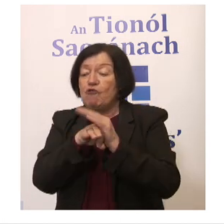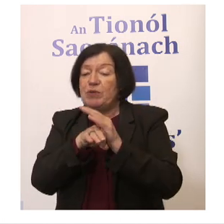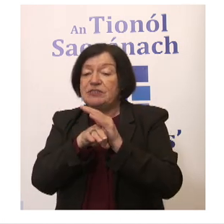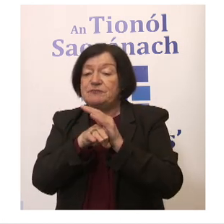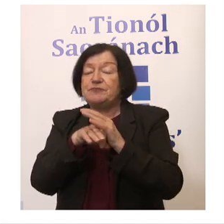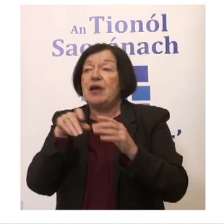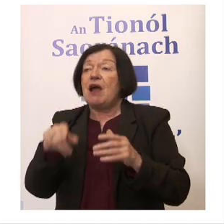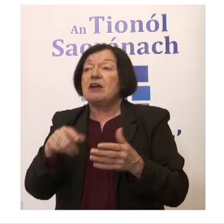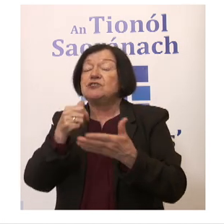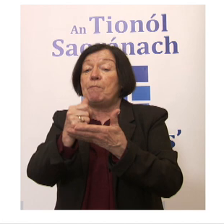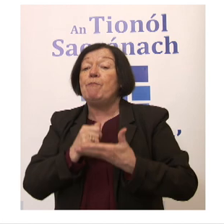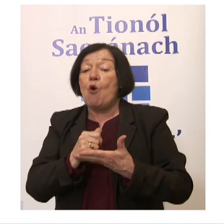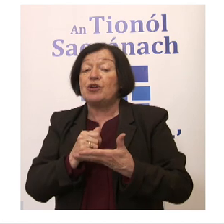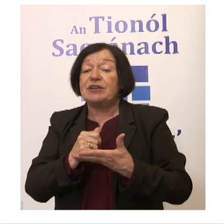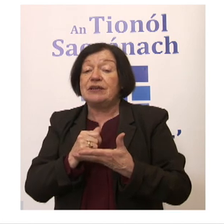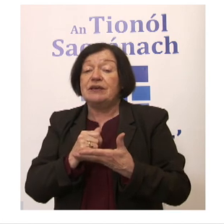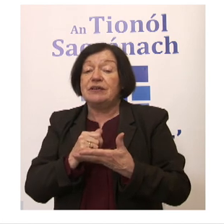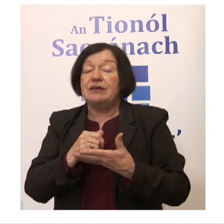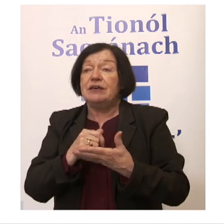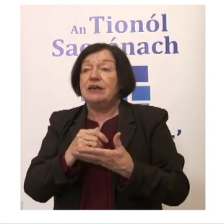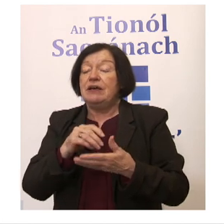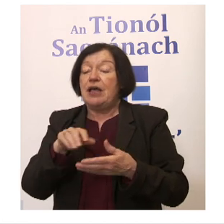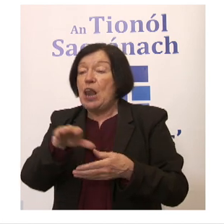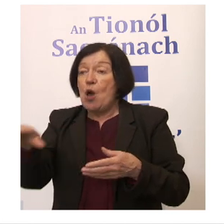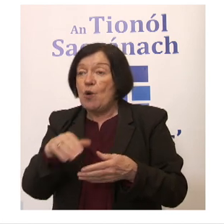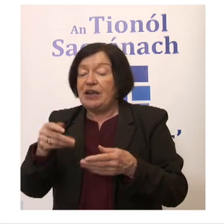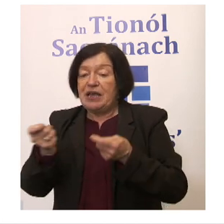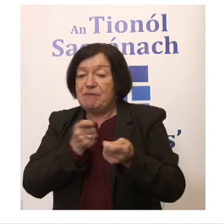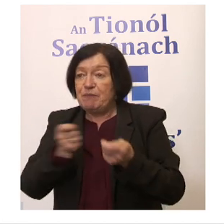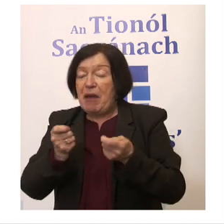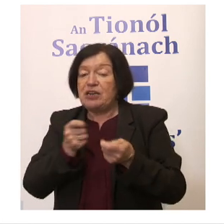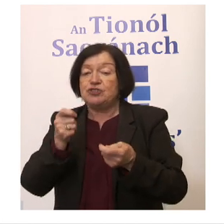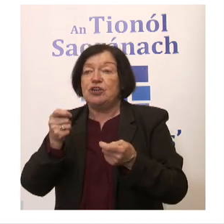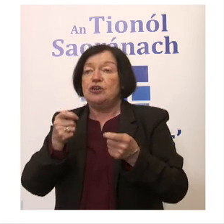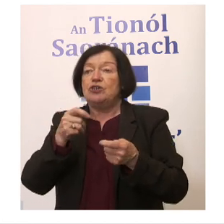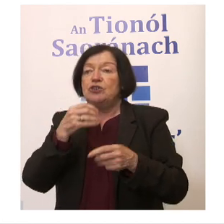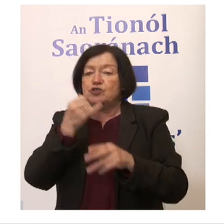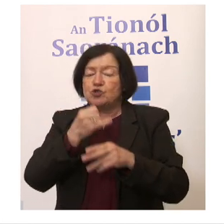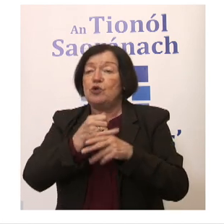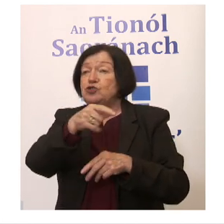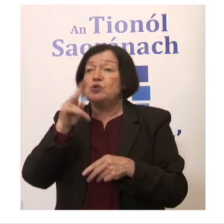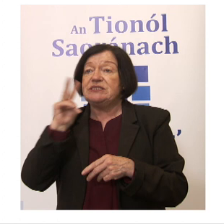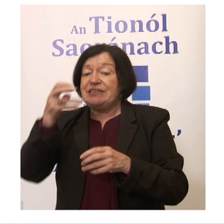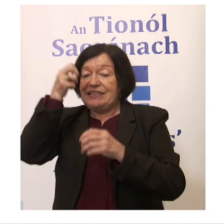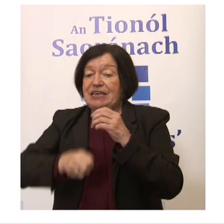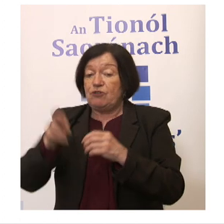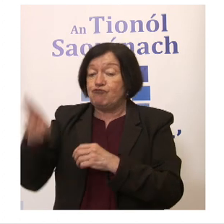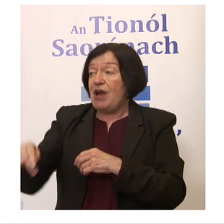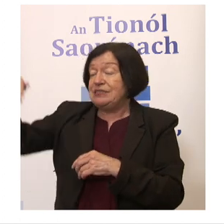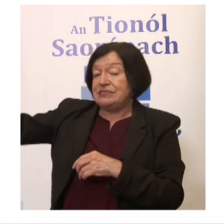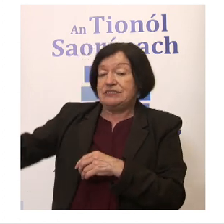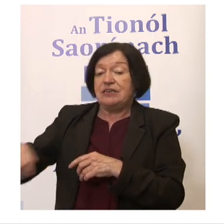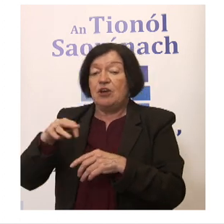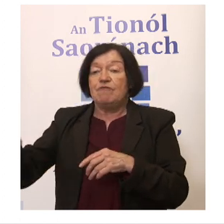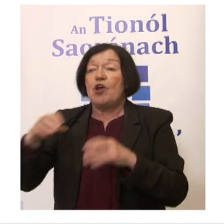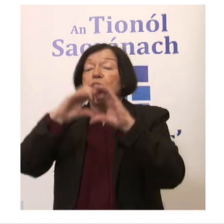supported, locally engaged, locally managed education structures that manage schools, as you can see on the bottom right there, all the way from